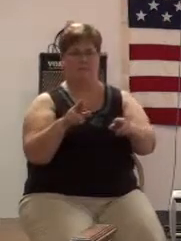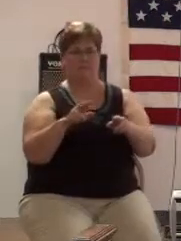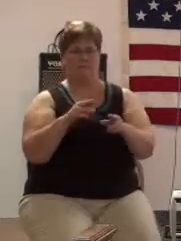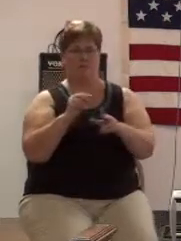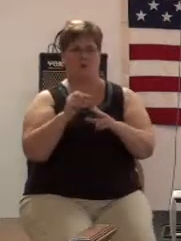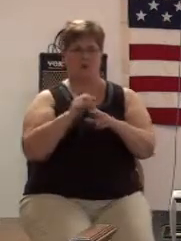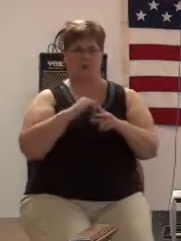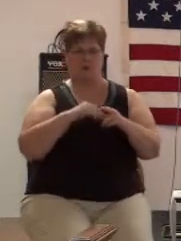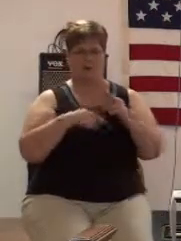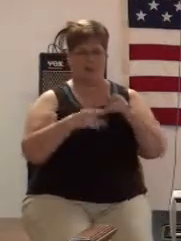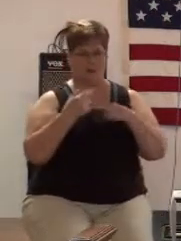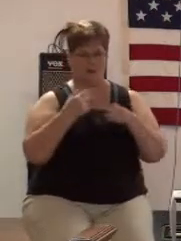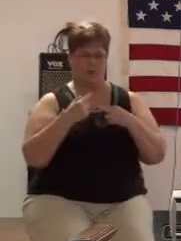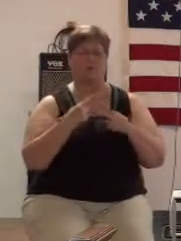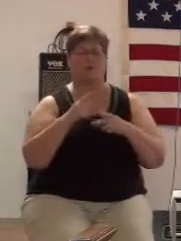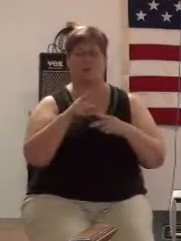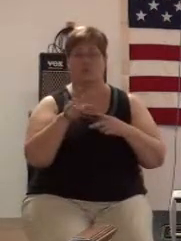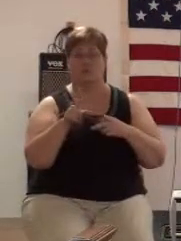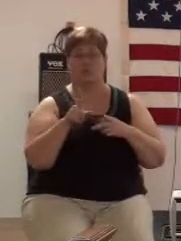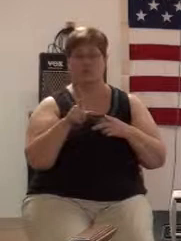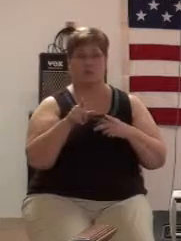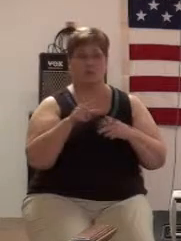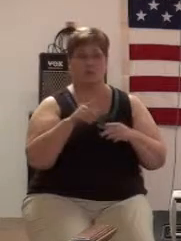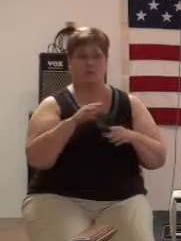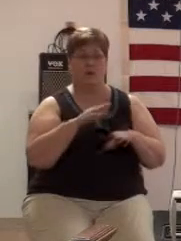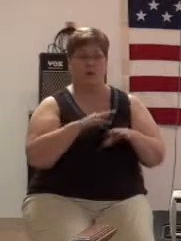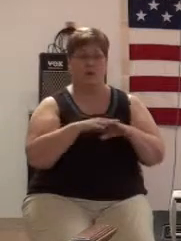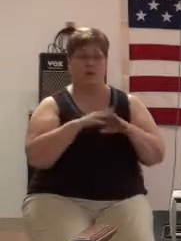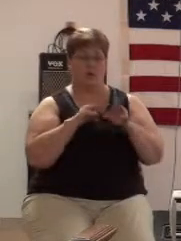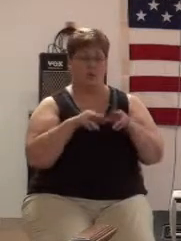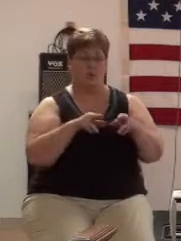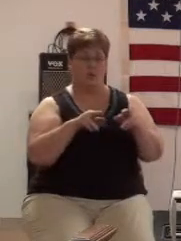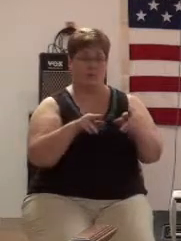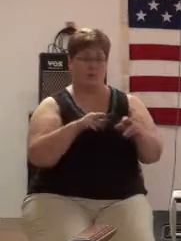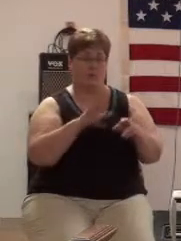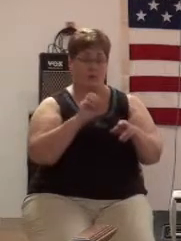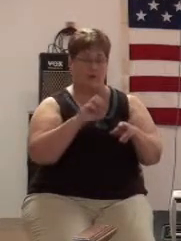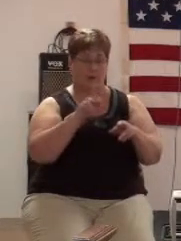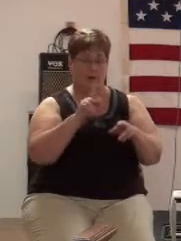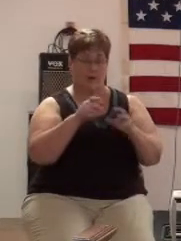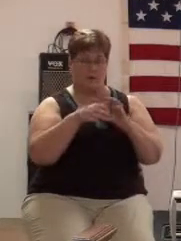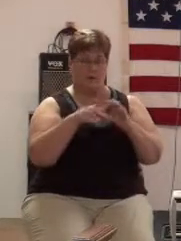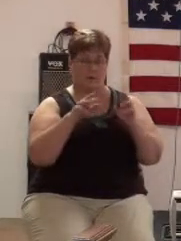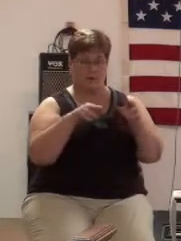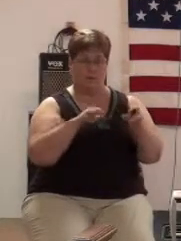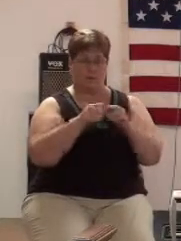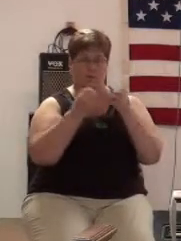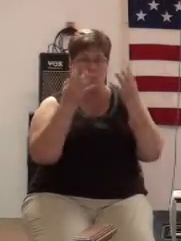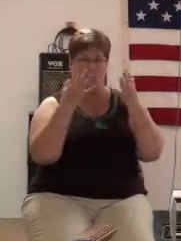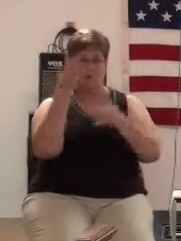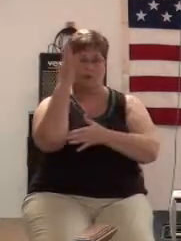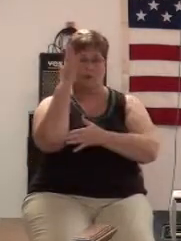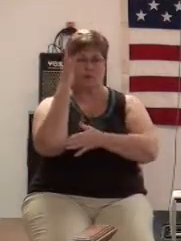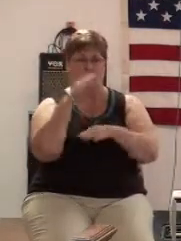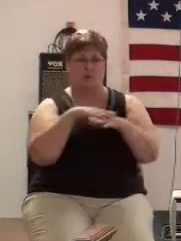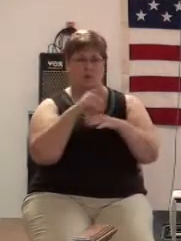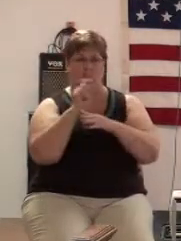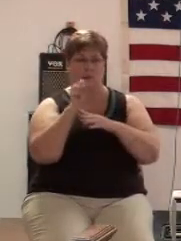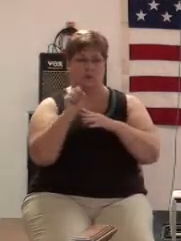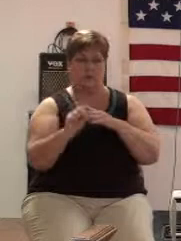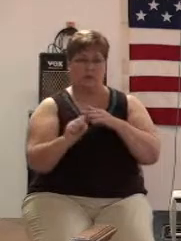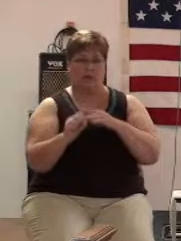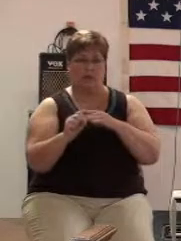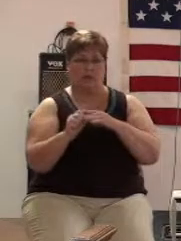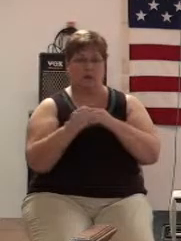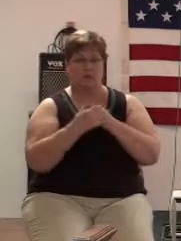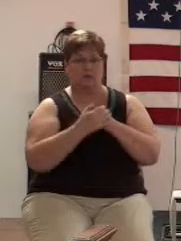When I returned there, along the bank of the river were very many trees on one side and the other.